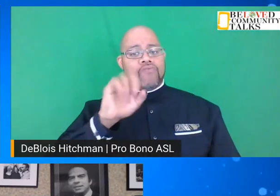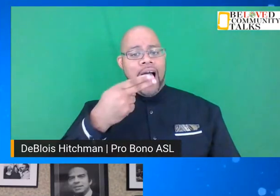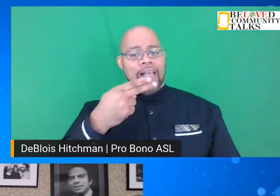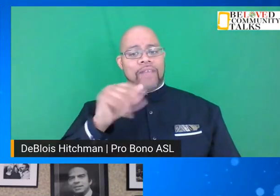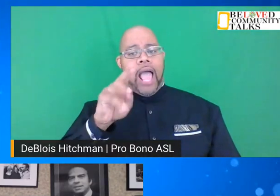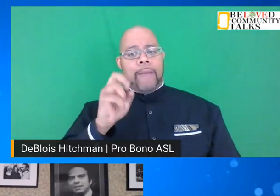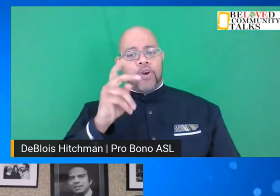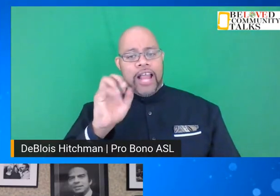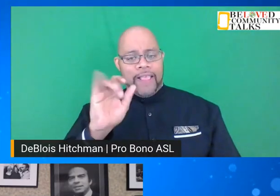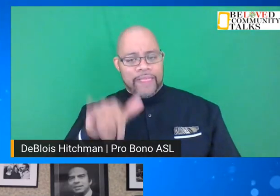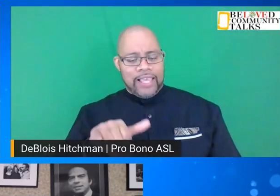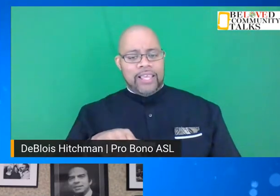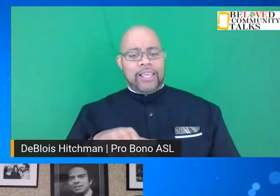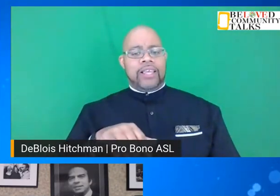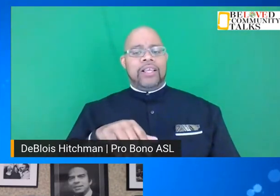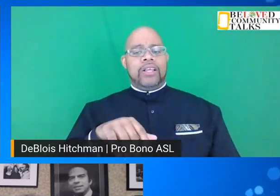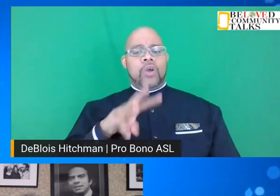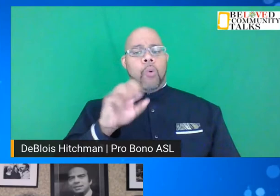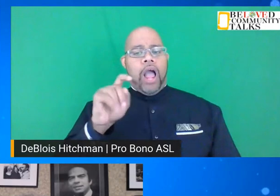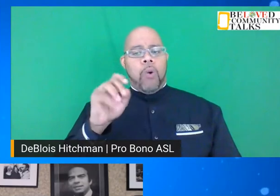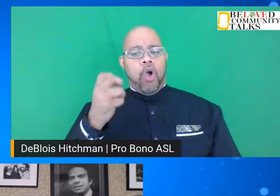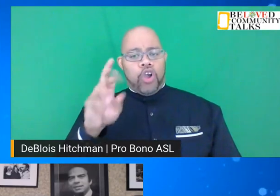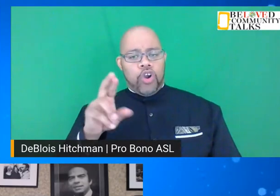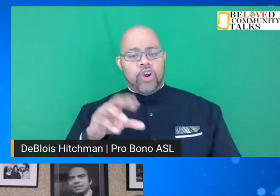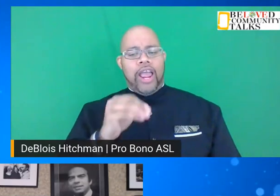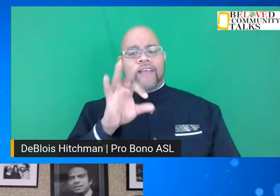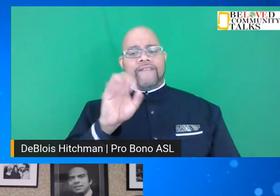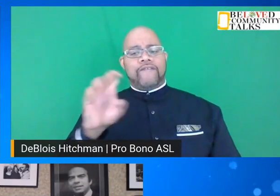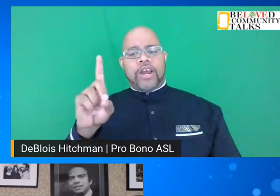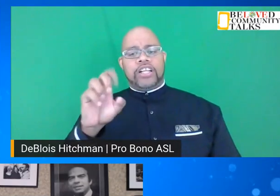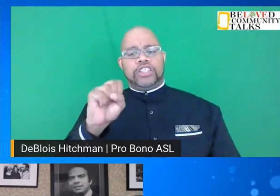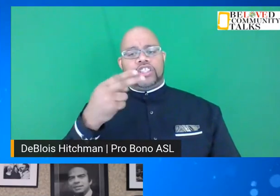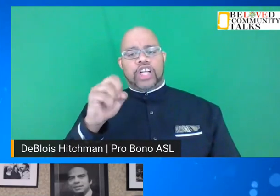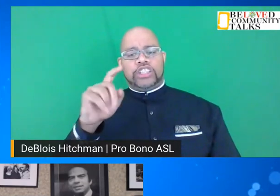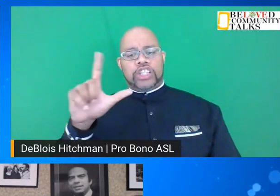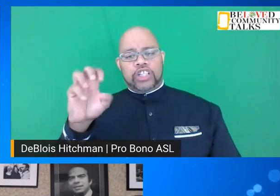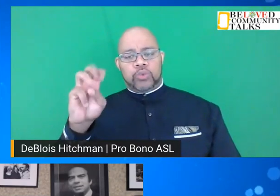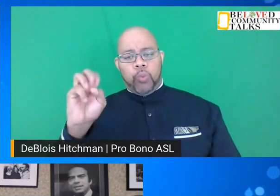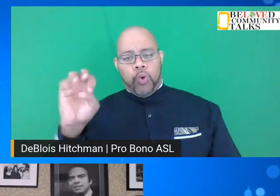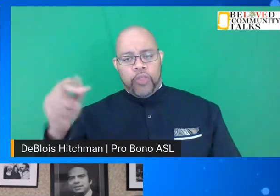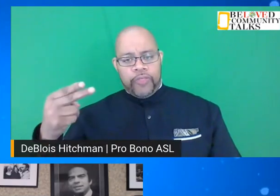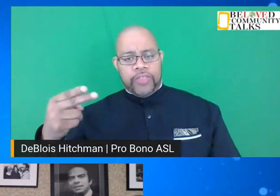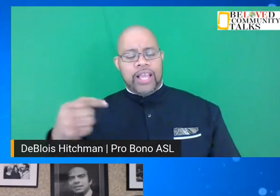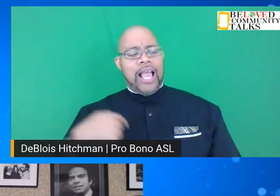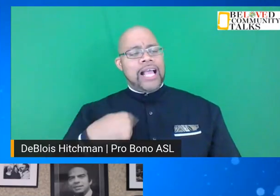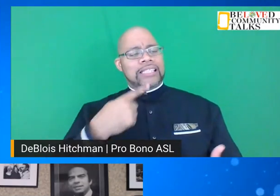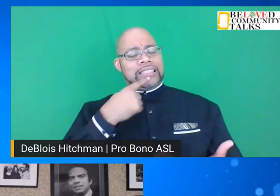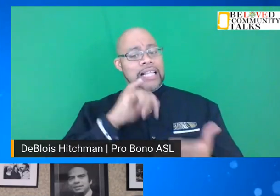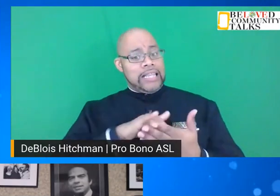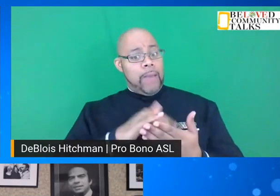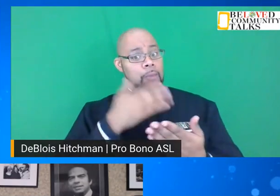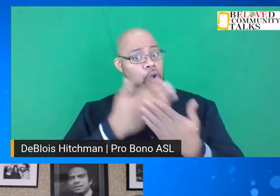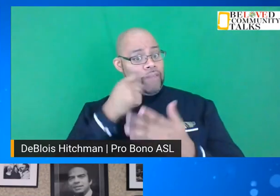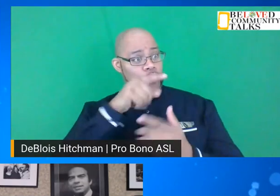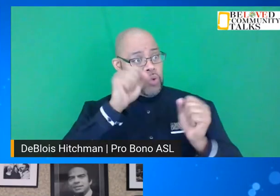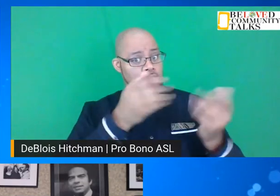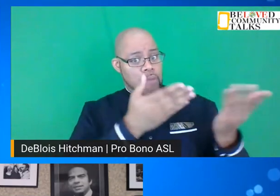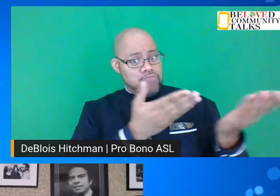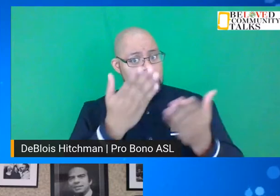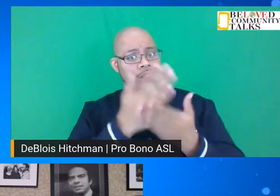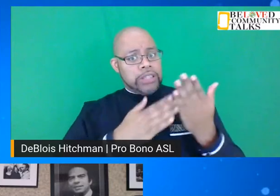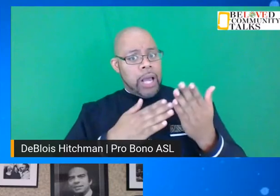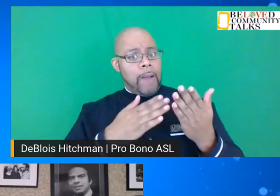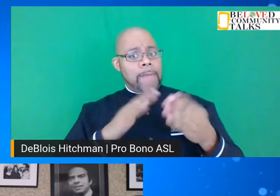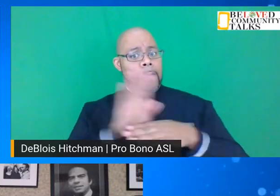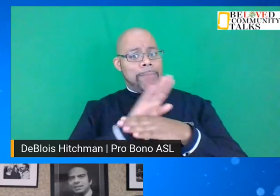Wyatt Walker, and Fred Shuttlesworth. And I said, and it would be good if you could bring some of the